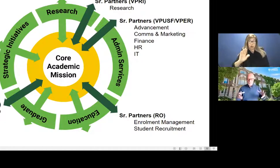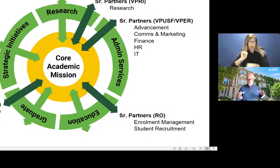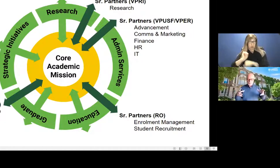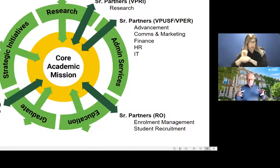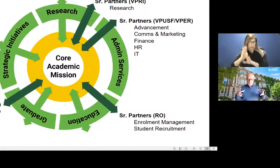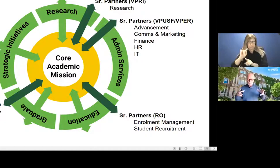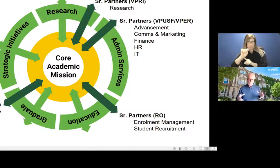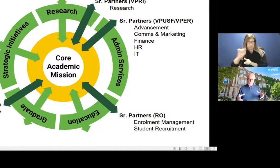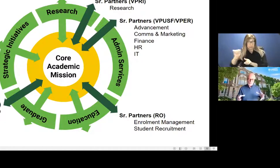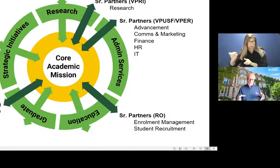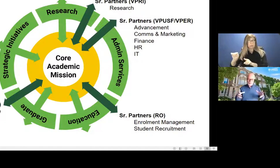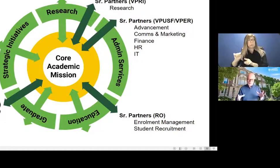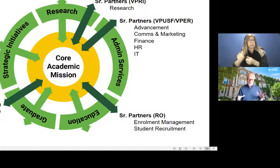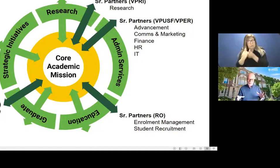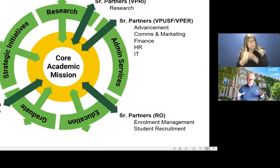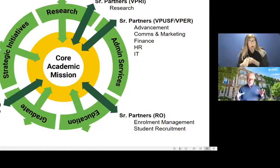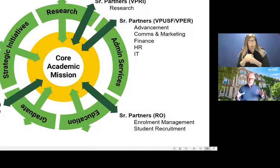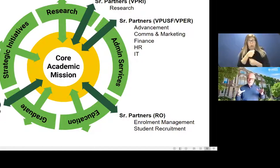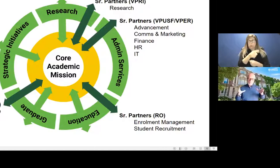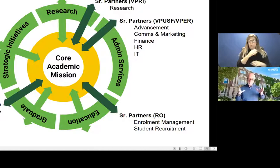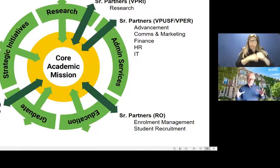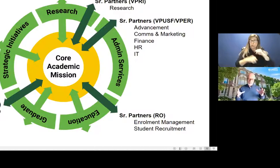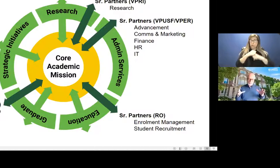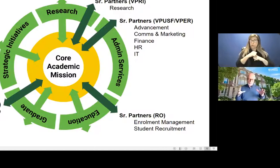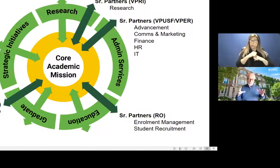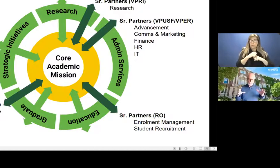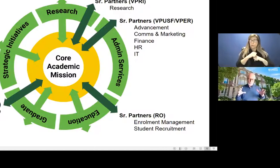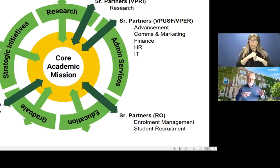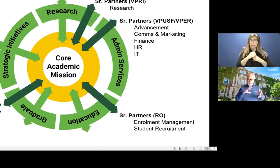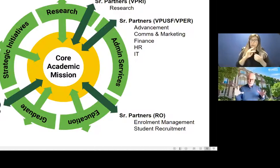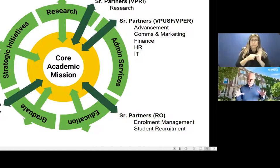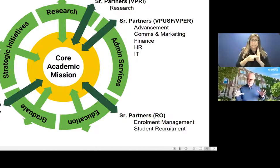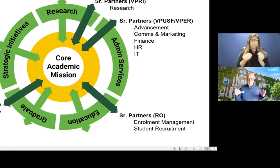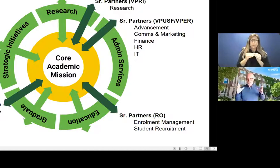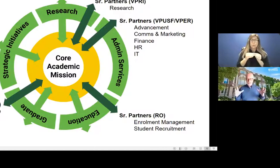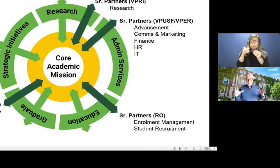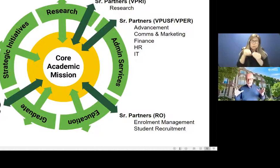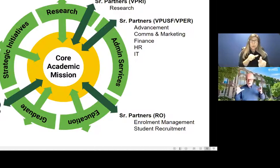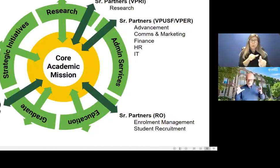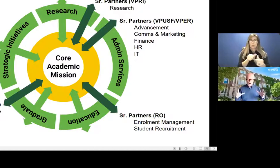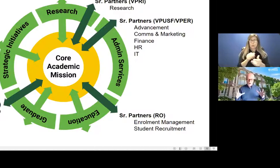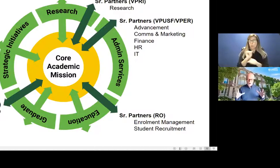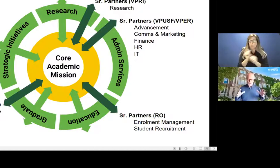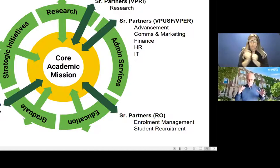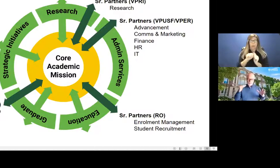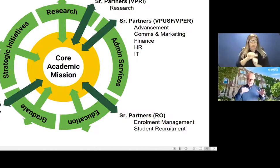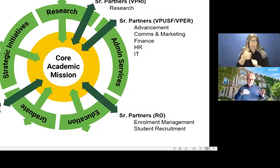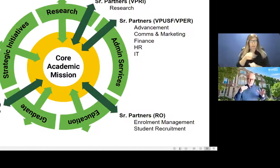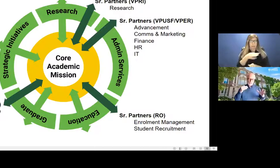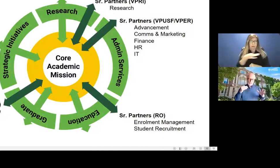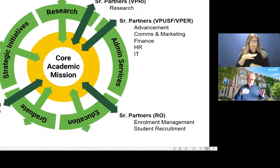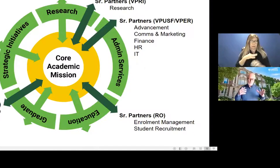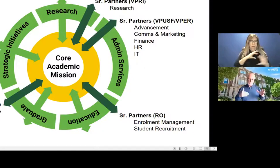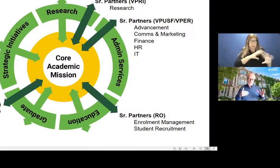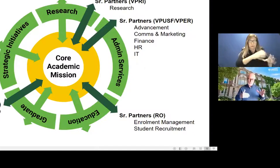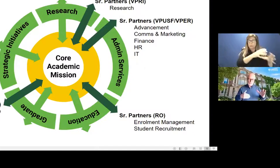and the college structure to work a little bit more effectively with the different faculties in our college and connect those